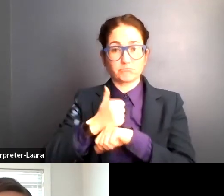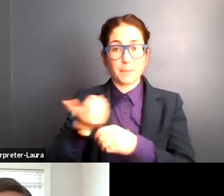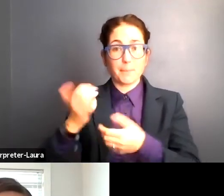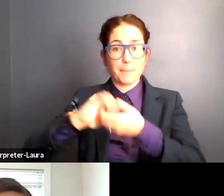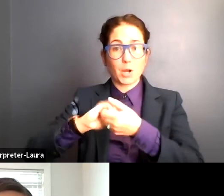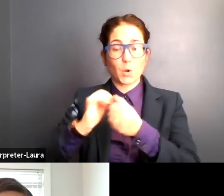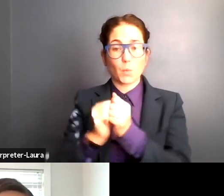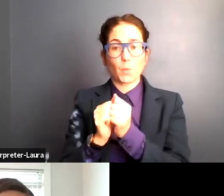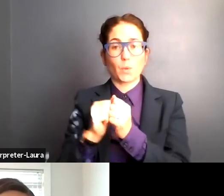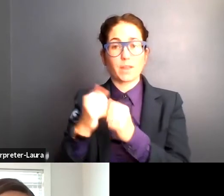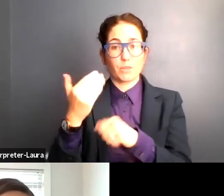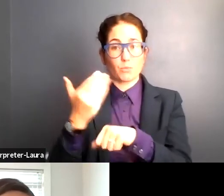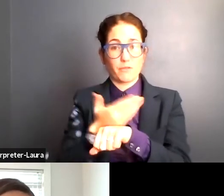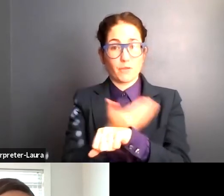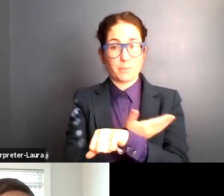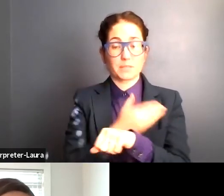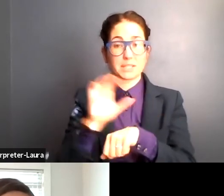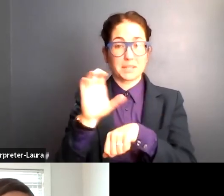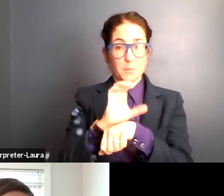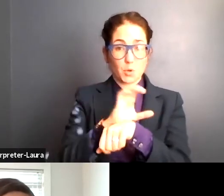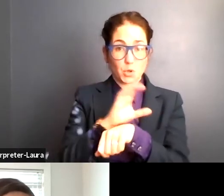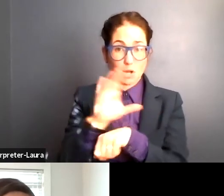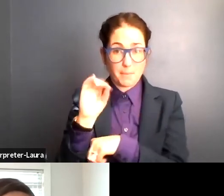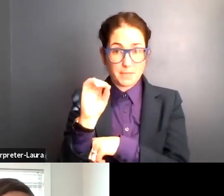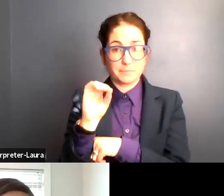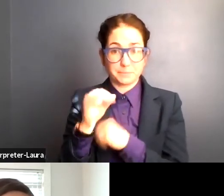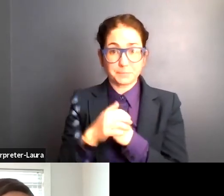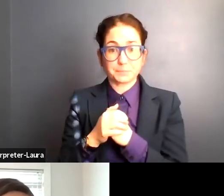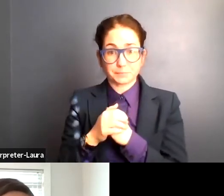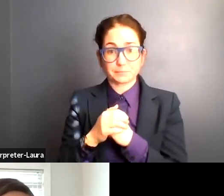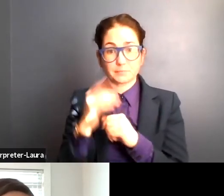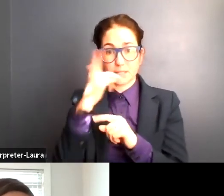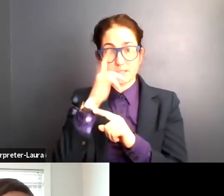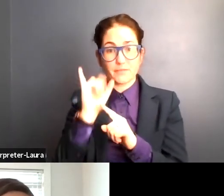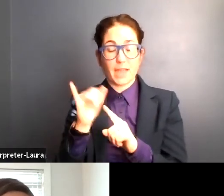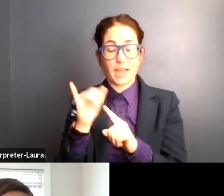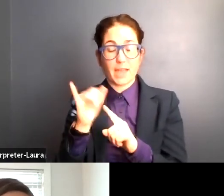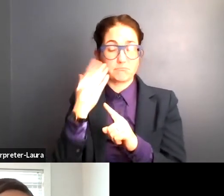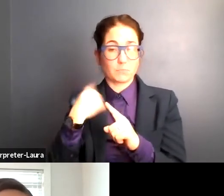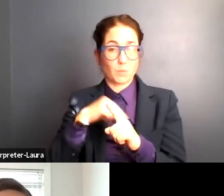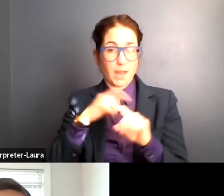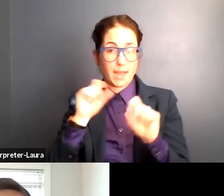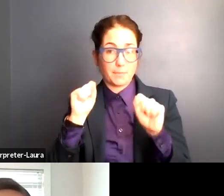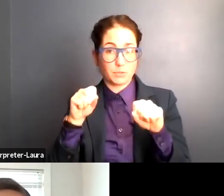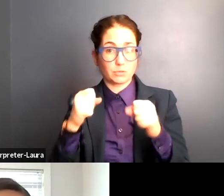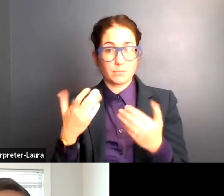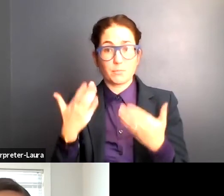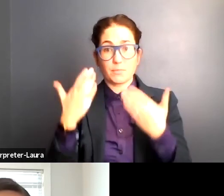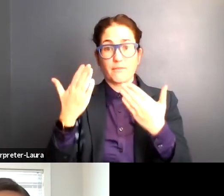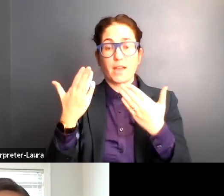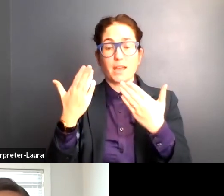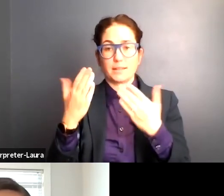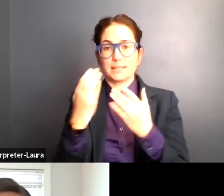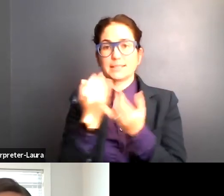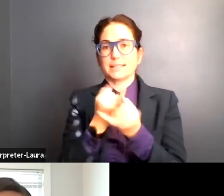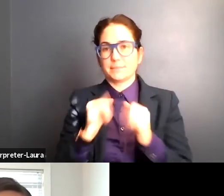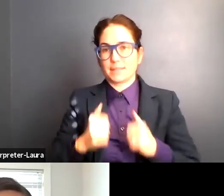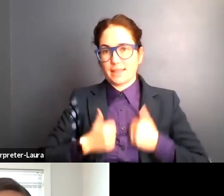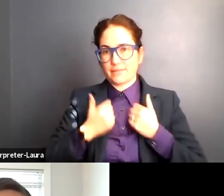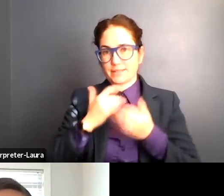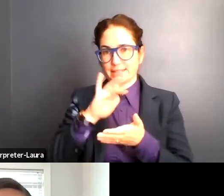refurbished computer companies. And as a result of that, we were able to, um, provide the independent living centers,